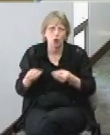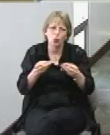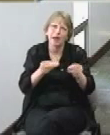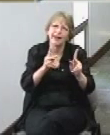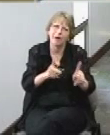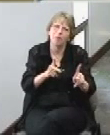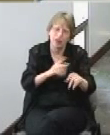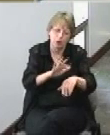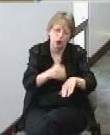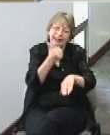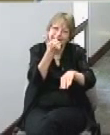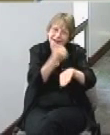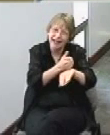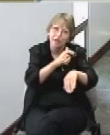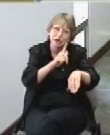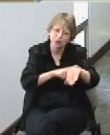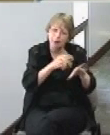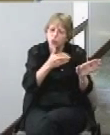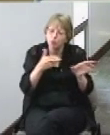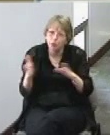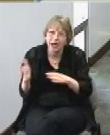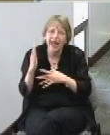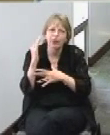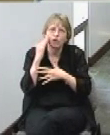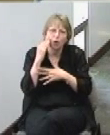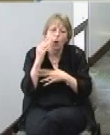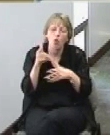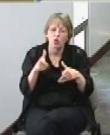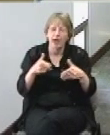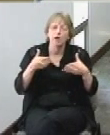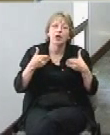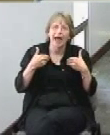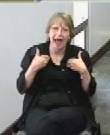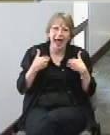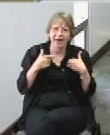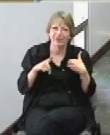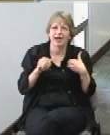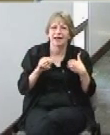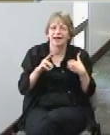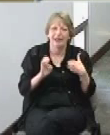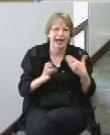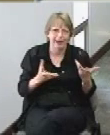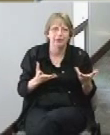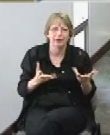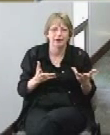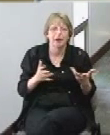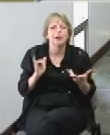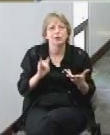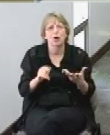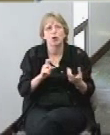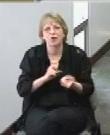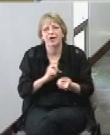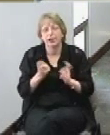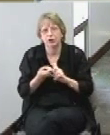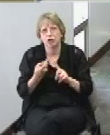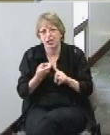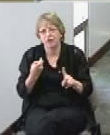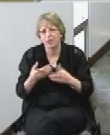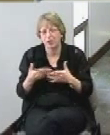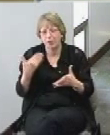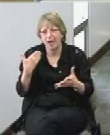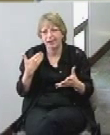time that they can plan on that they know they'll they'll get that that lane but that'll be a change from what we've done in the past